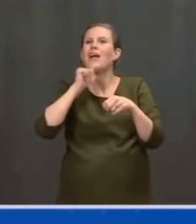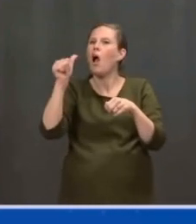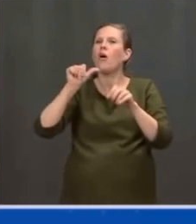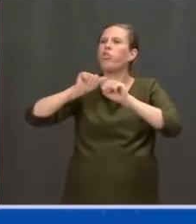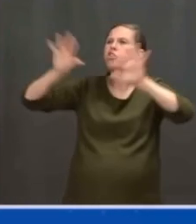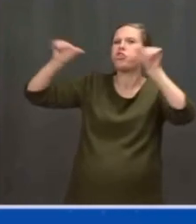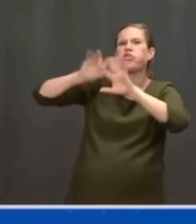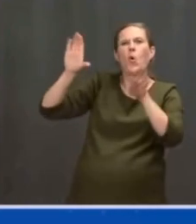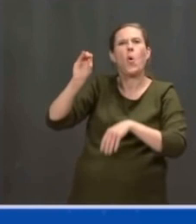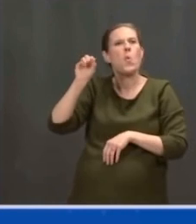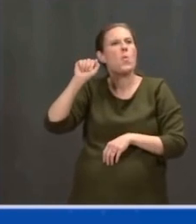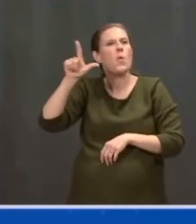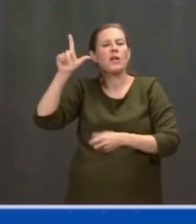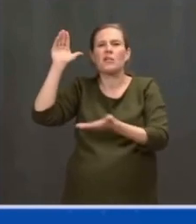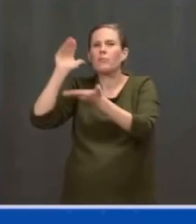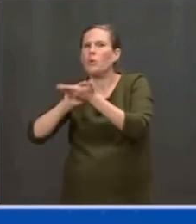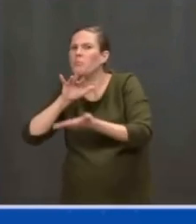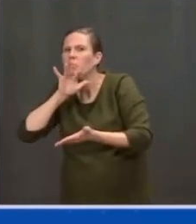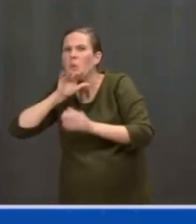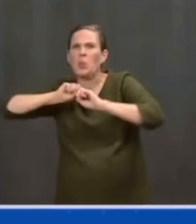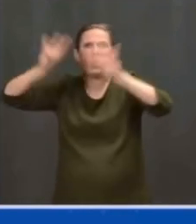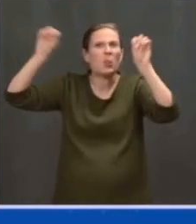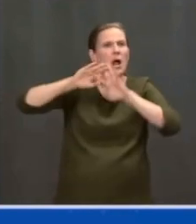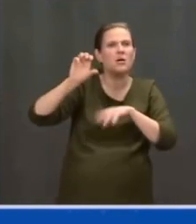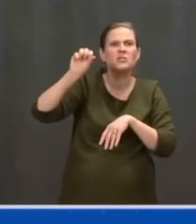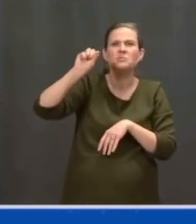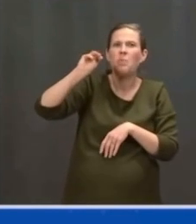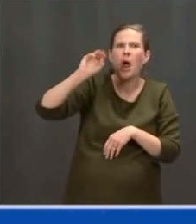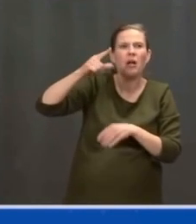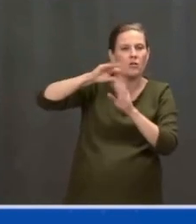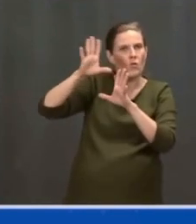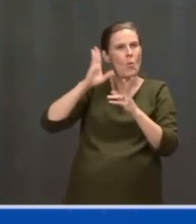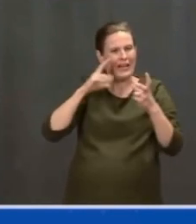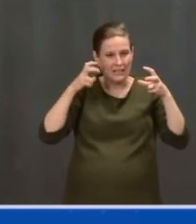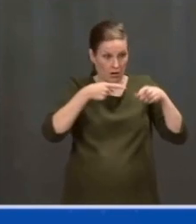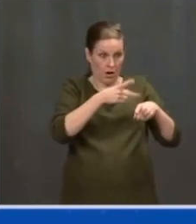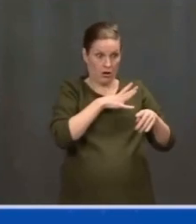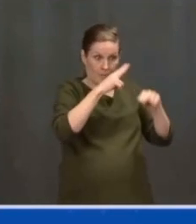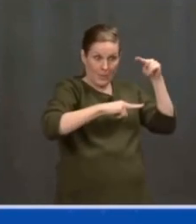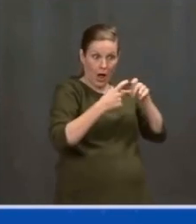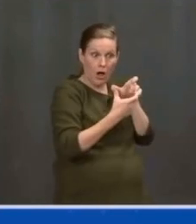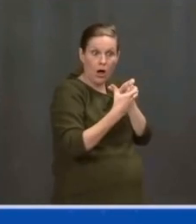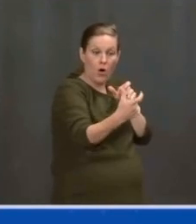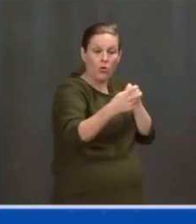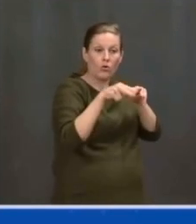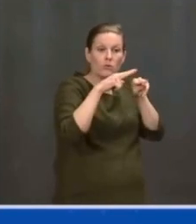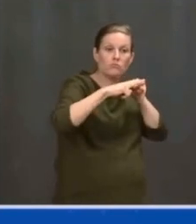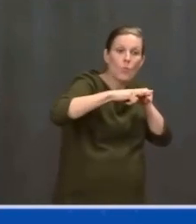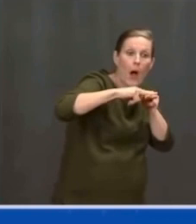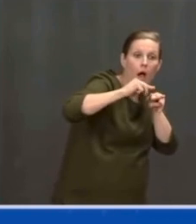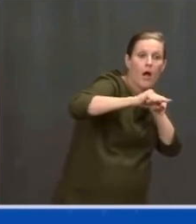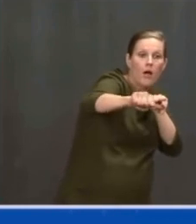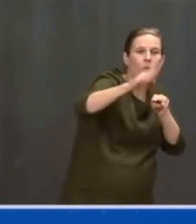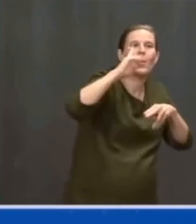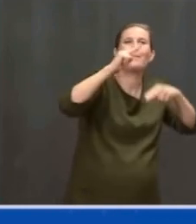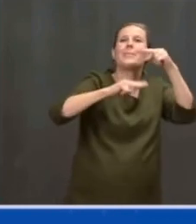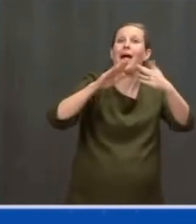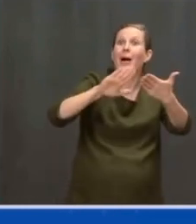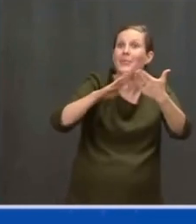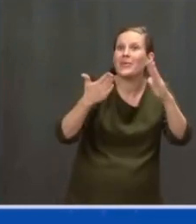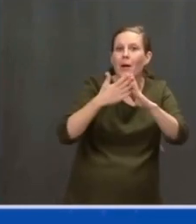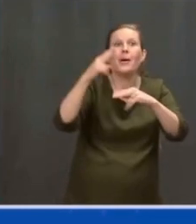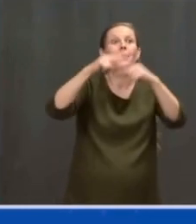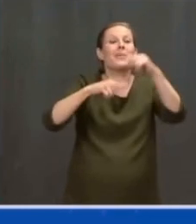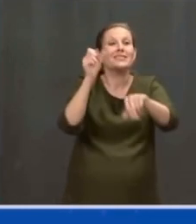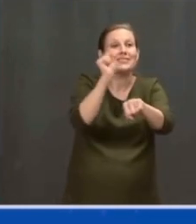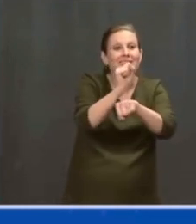and opening up investment in communities that can connected to the cities and cities to the outskirts, where a lot of jobs are these